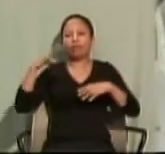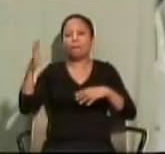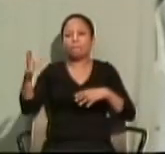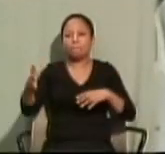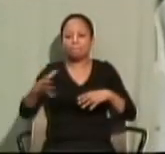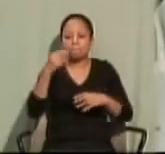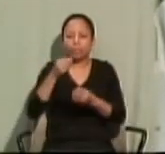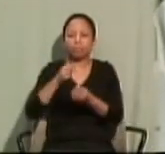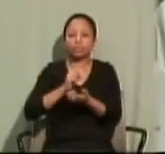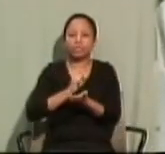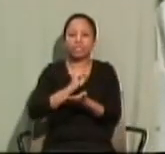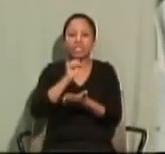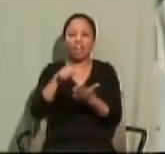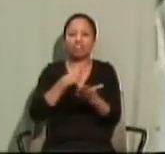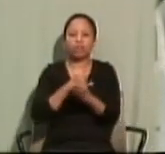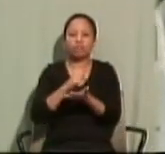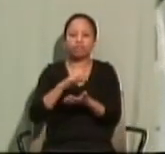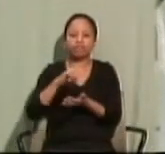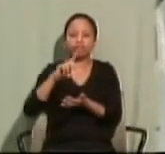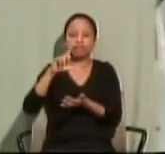nothing.